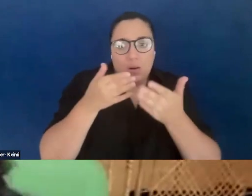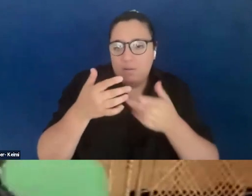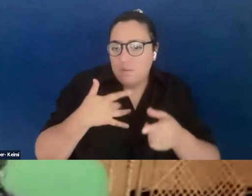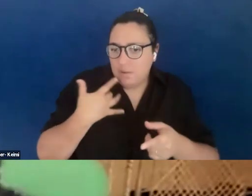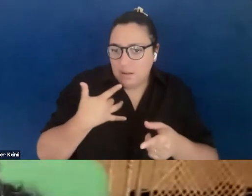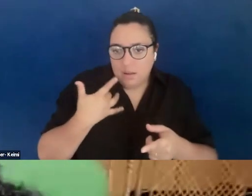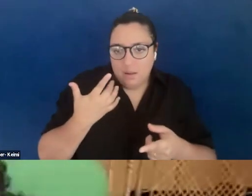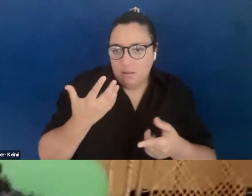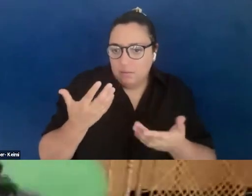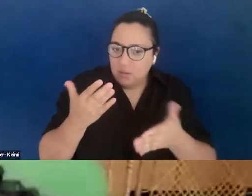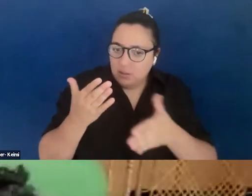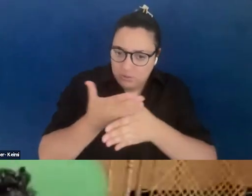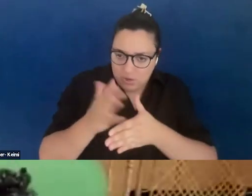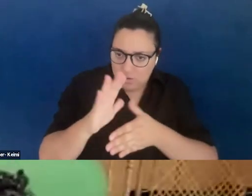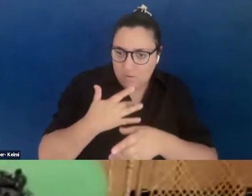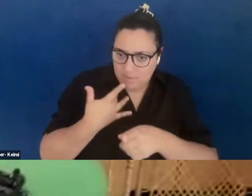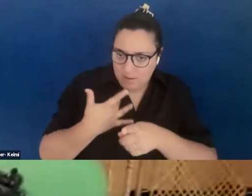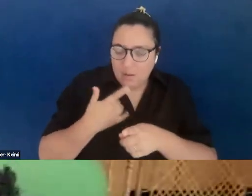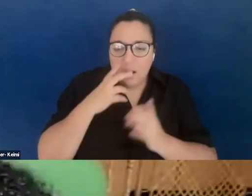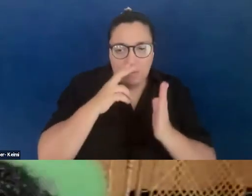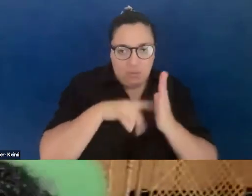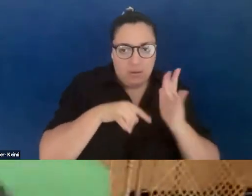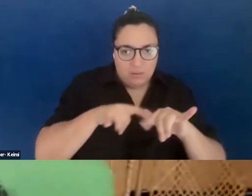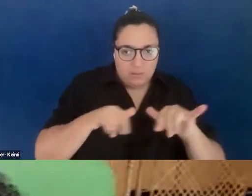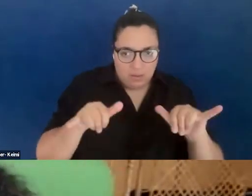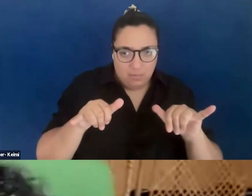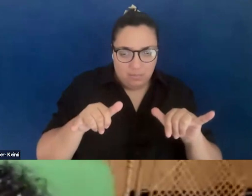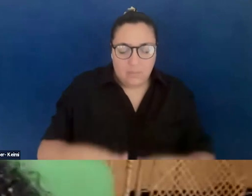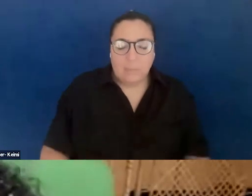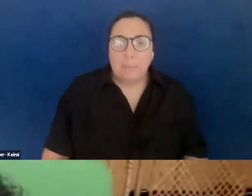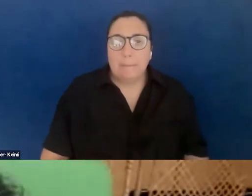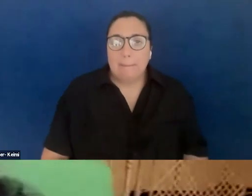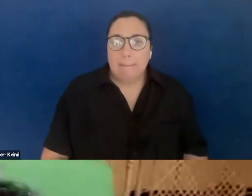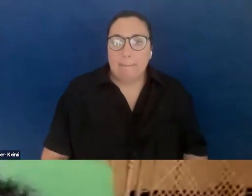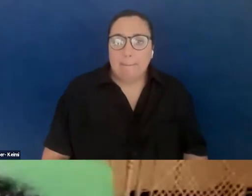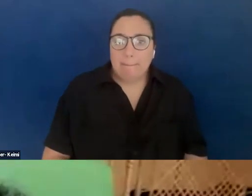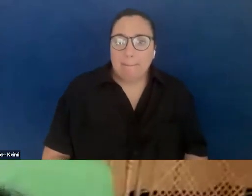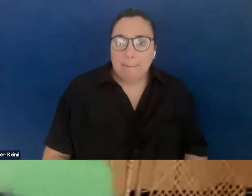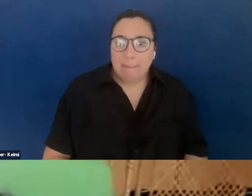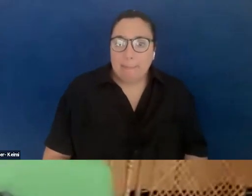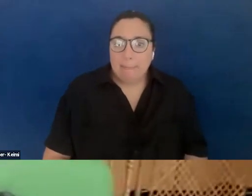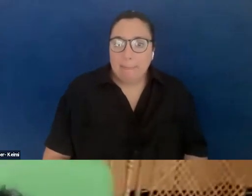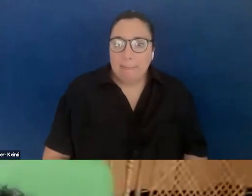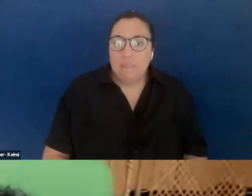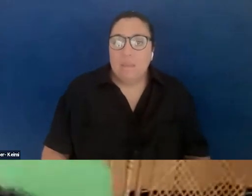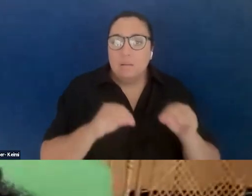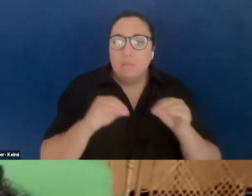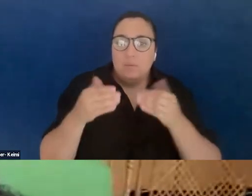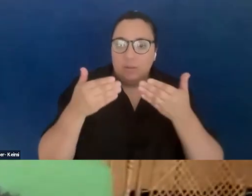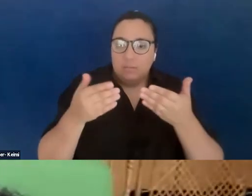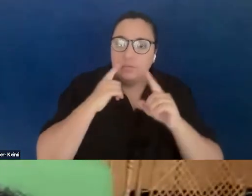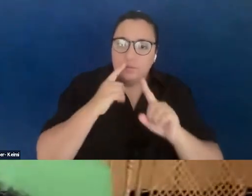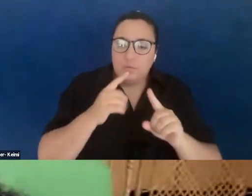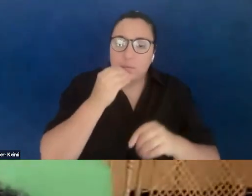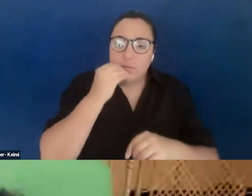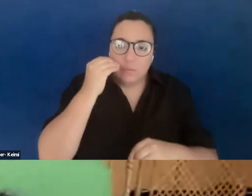how you're feeling, um, and I'll read this, um, for us. So, Moving Towards Home. I do